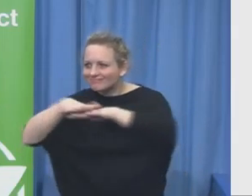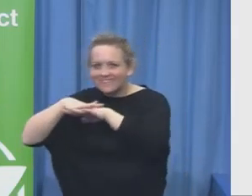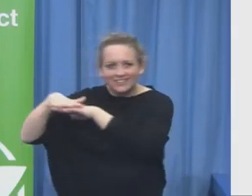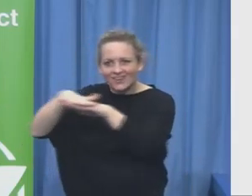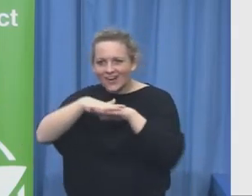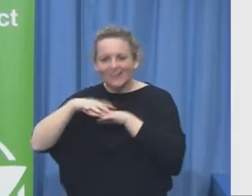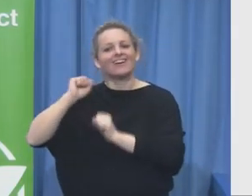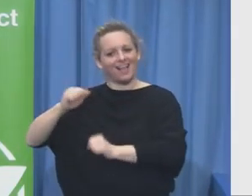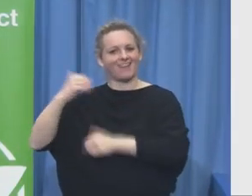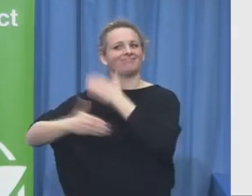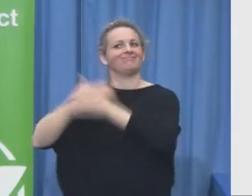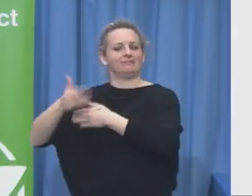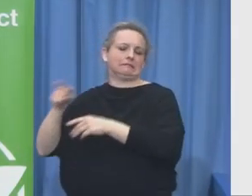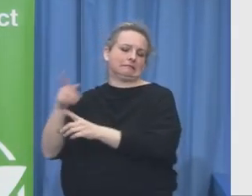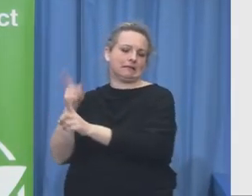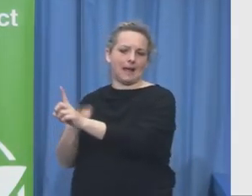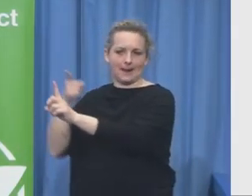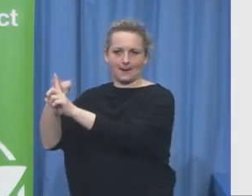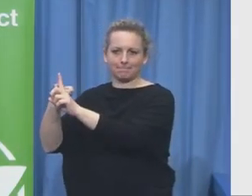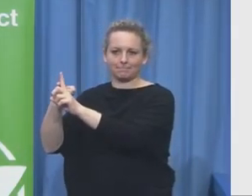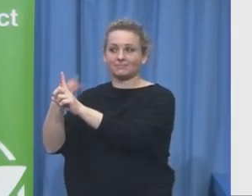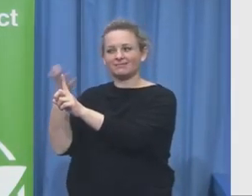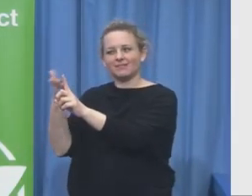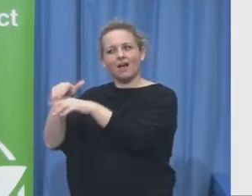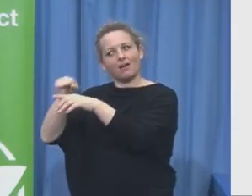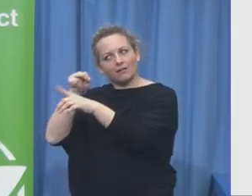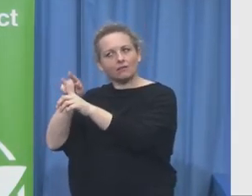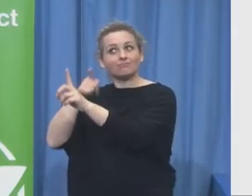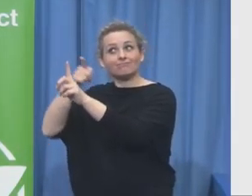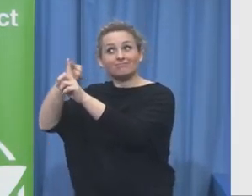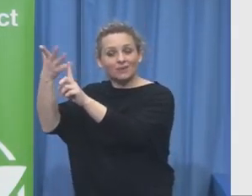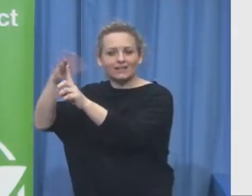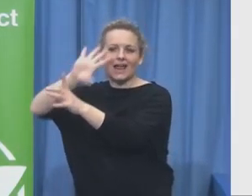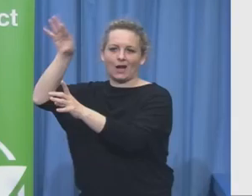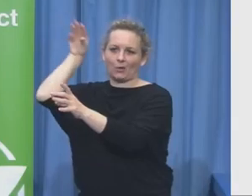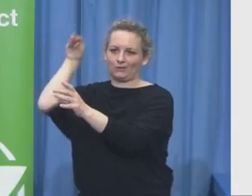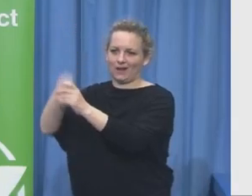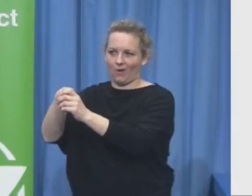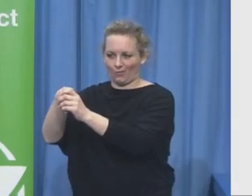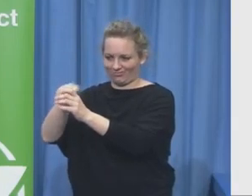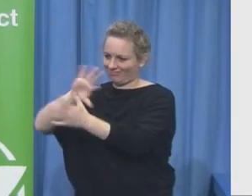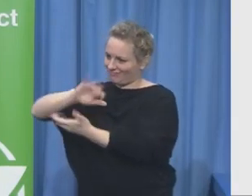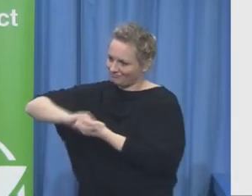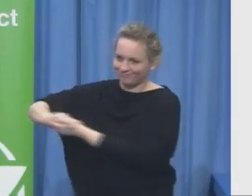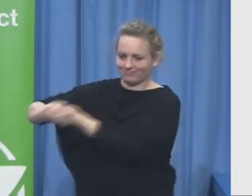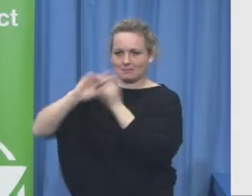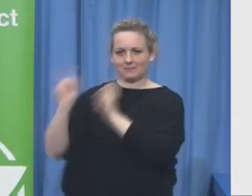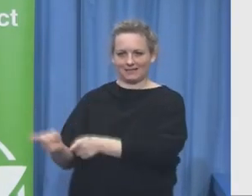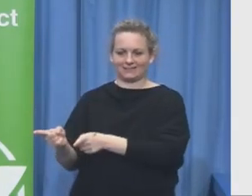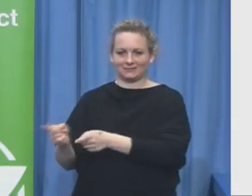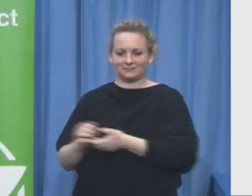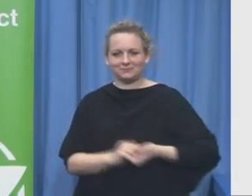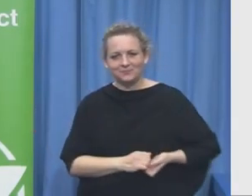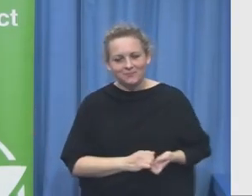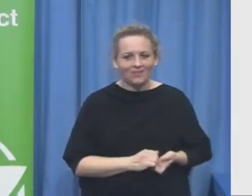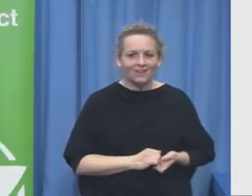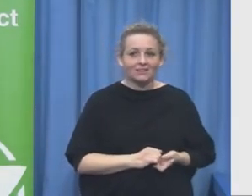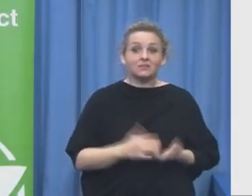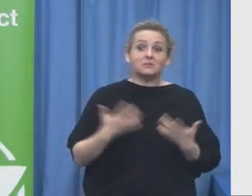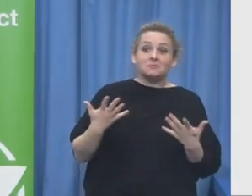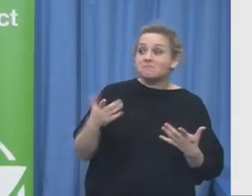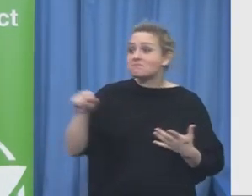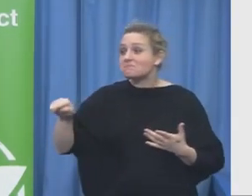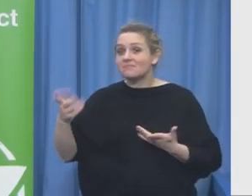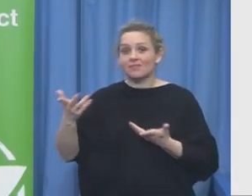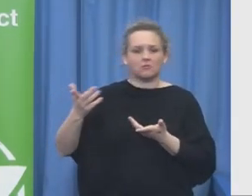world of inclusion because this is how we can be heard together this is how we can create social critical numbers